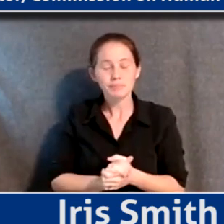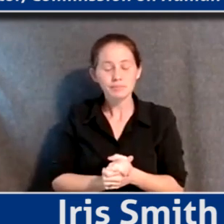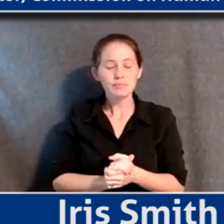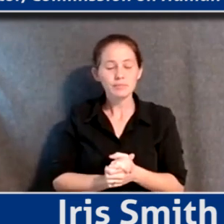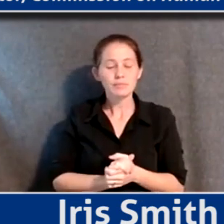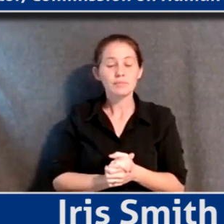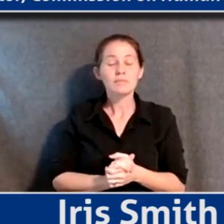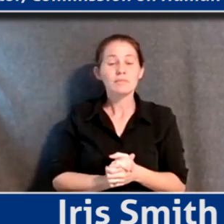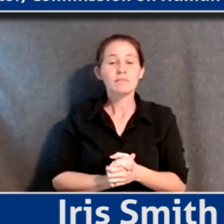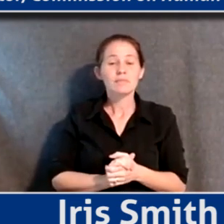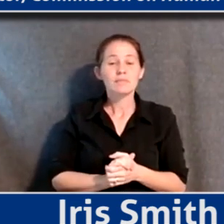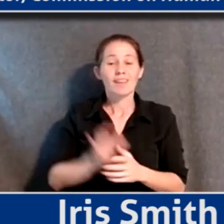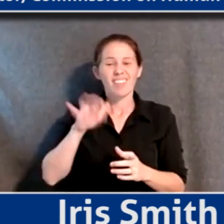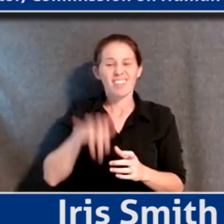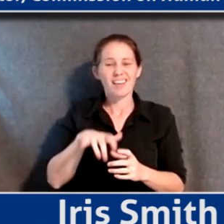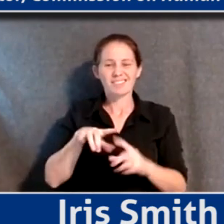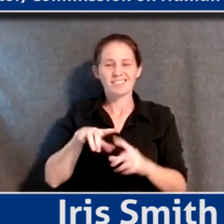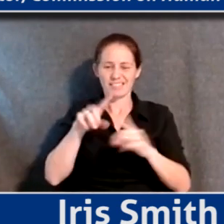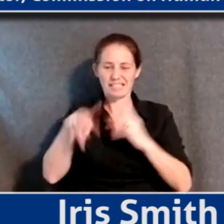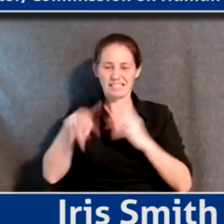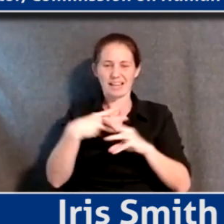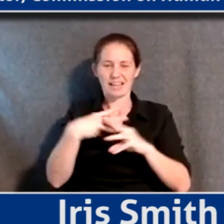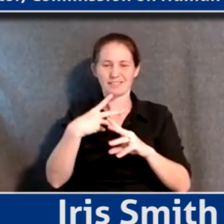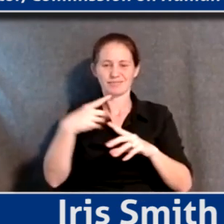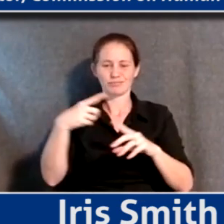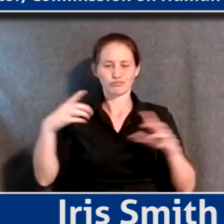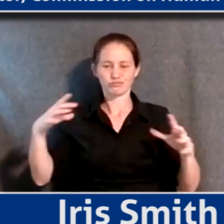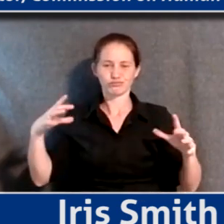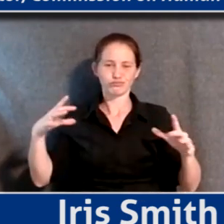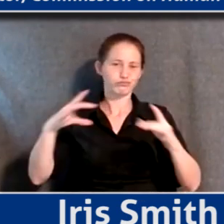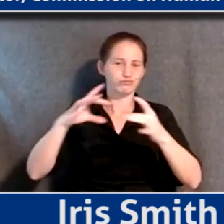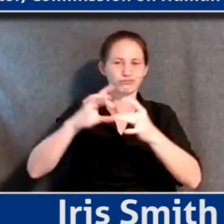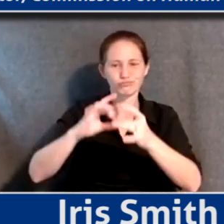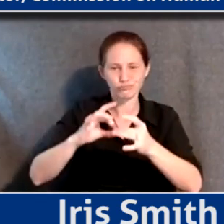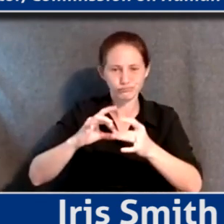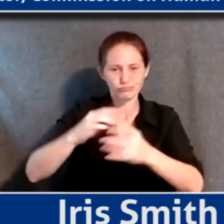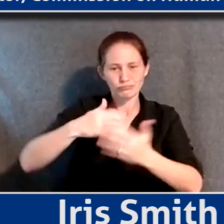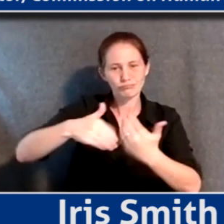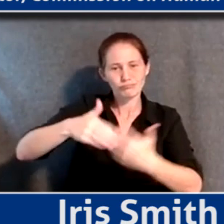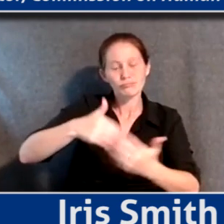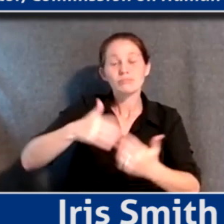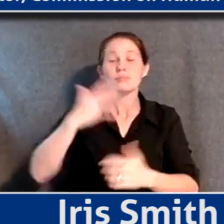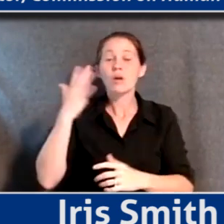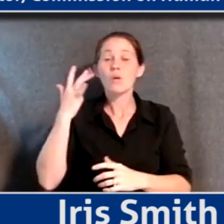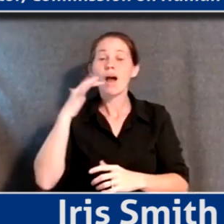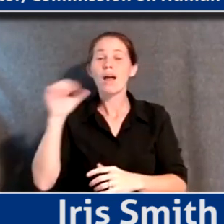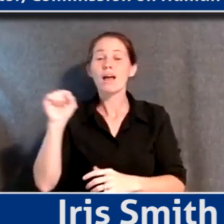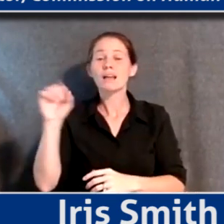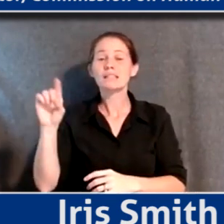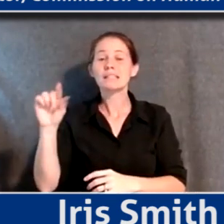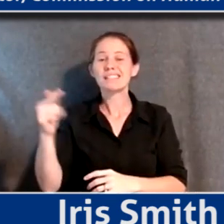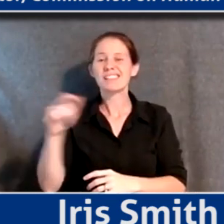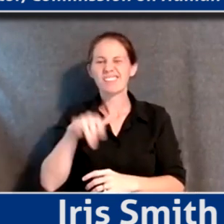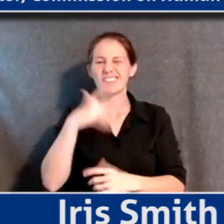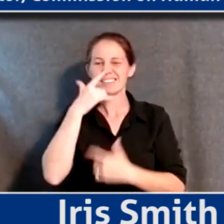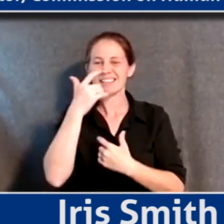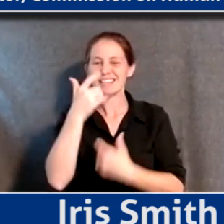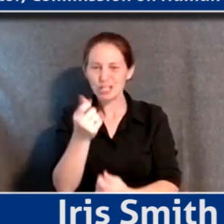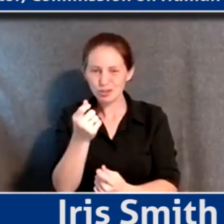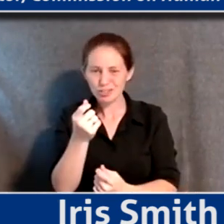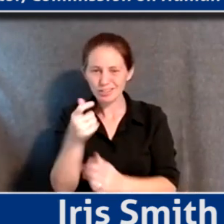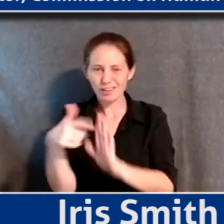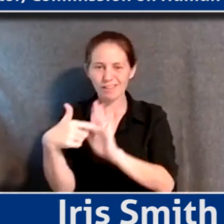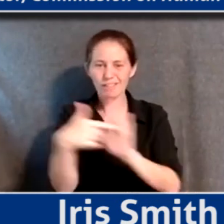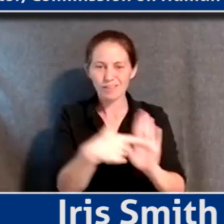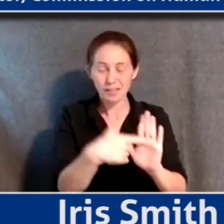And that's where these kind of worlds really start to intersect. And, you know, ultimately, why the SDGs are such an interesting framework in that regard